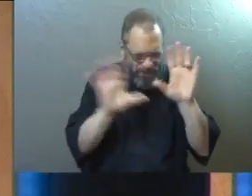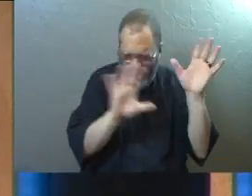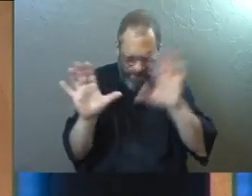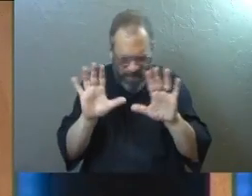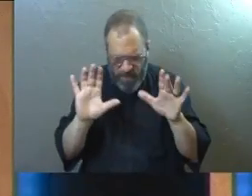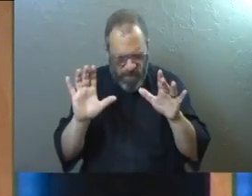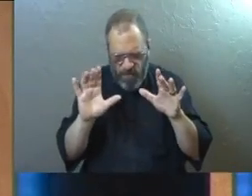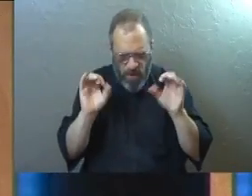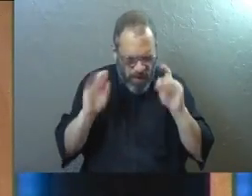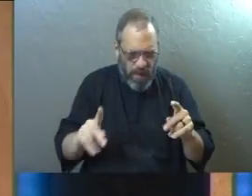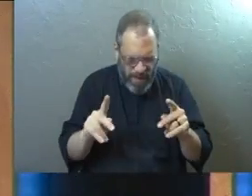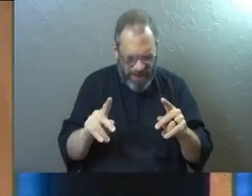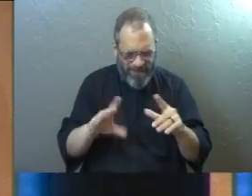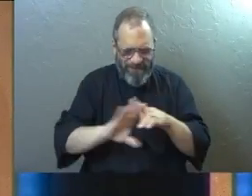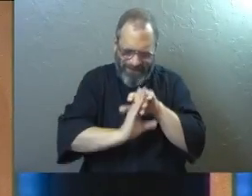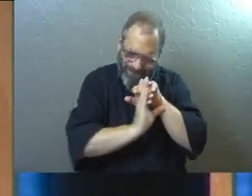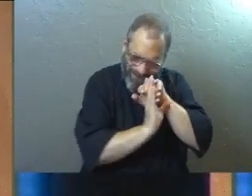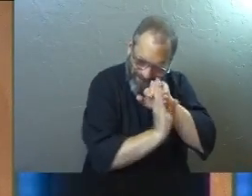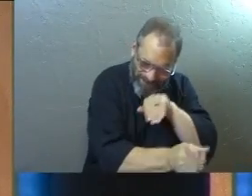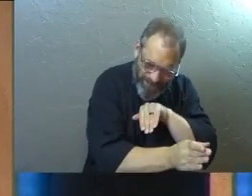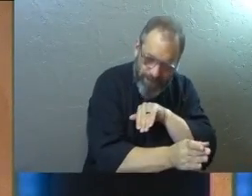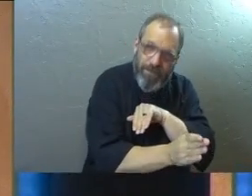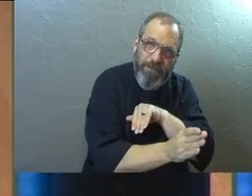for a chance to escape.